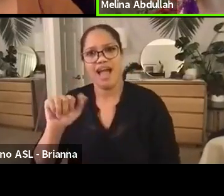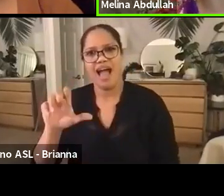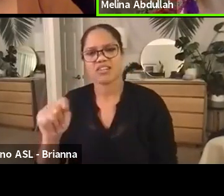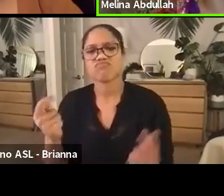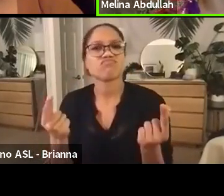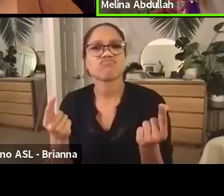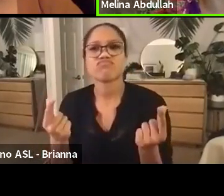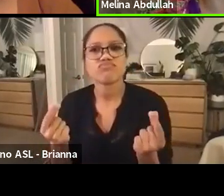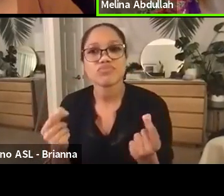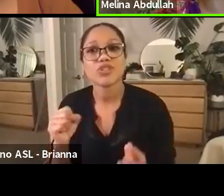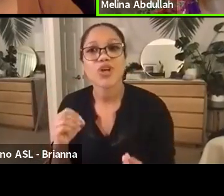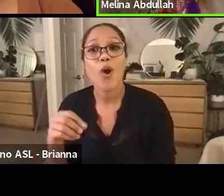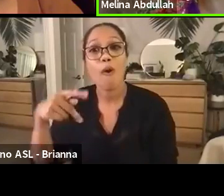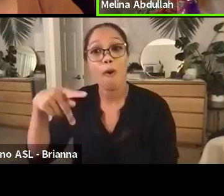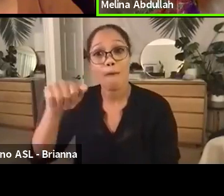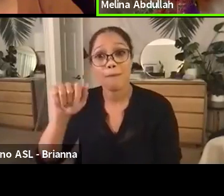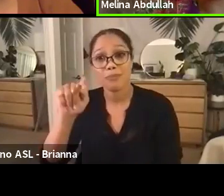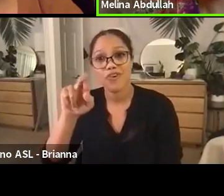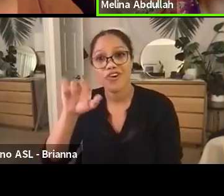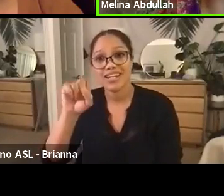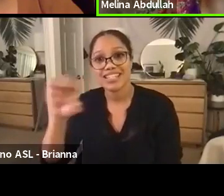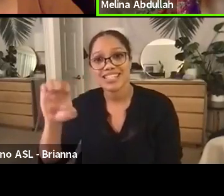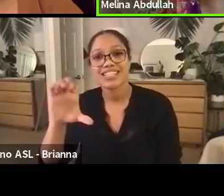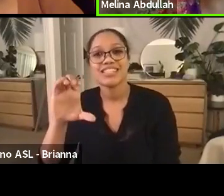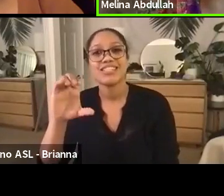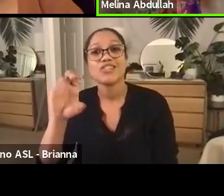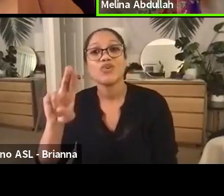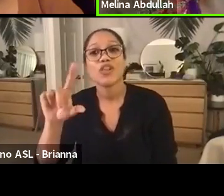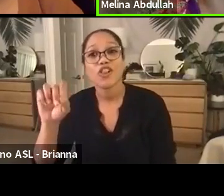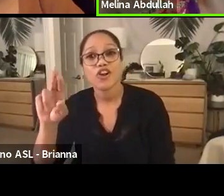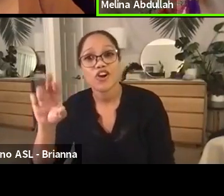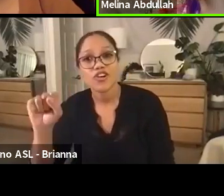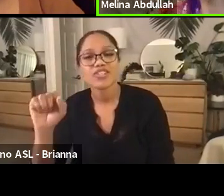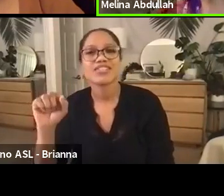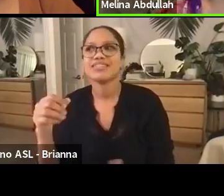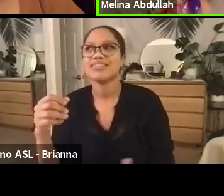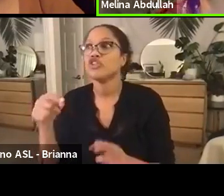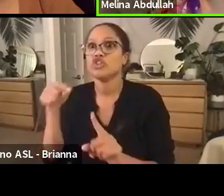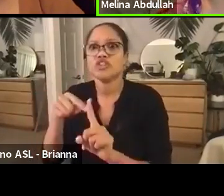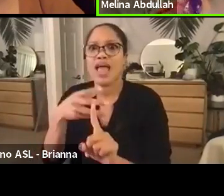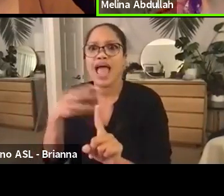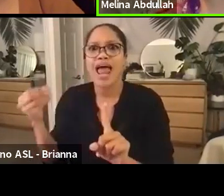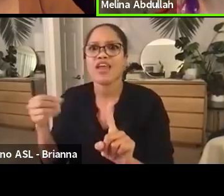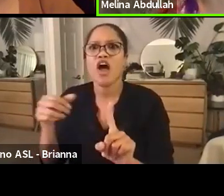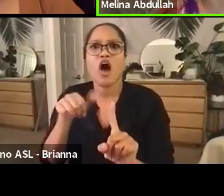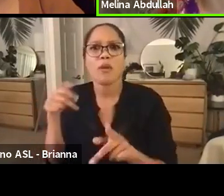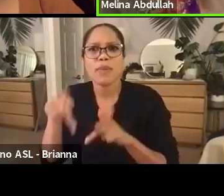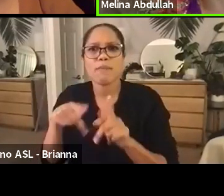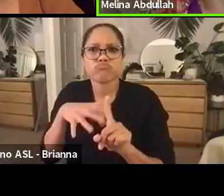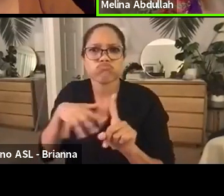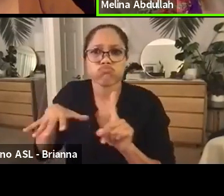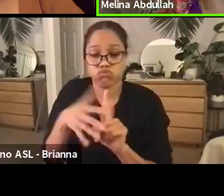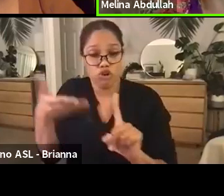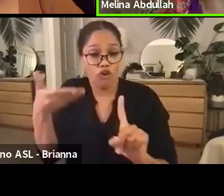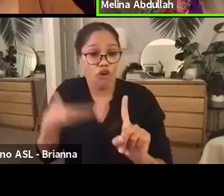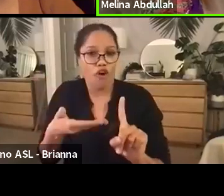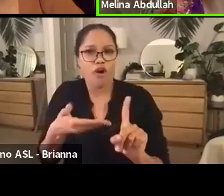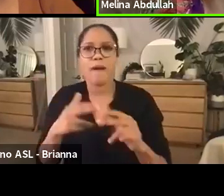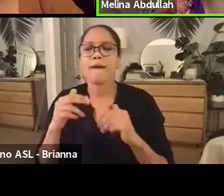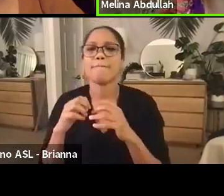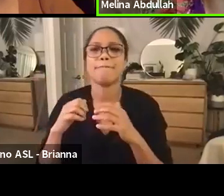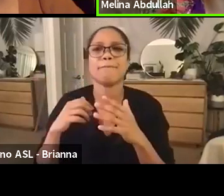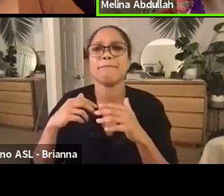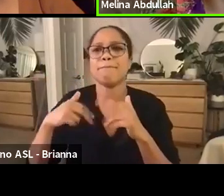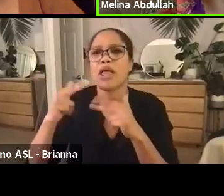self, Patrisse Cullors and other artists that she surrounds herself with, built this beautiful beautiful video